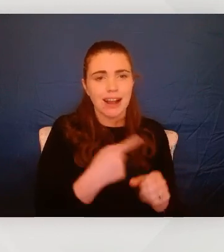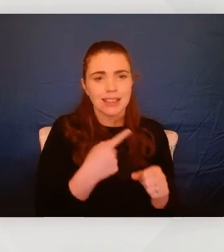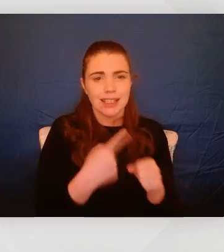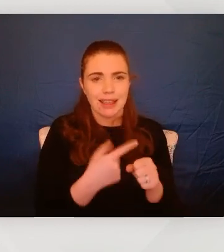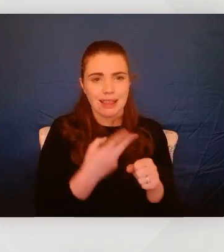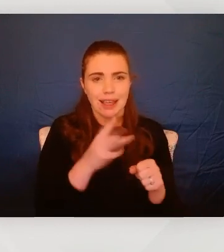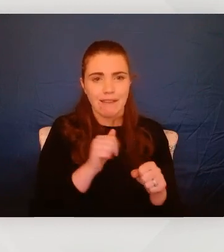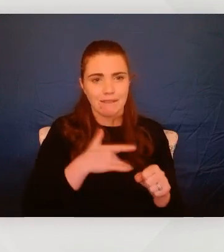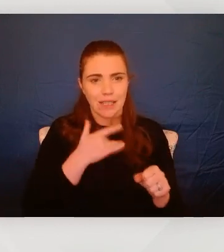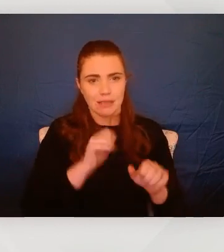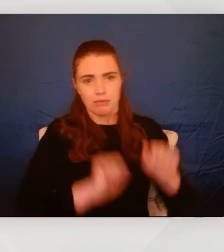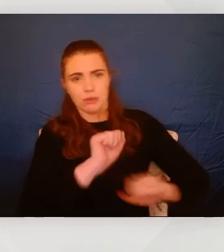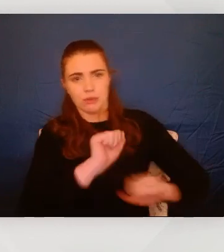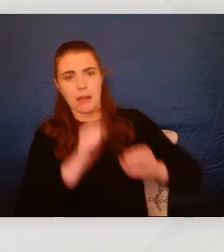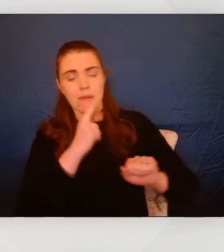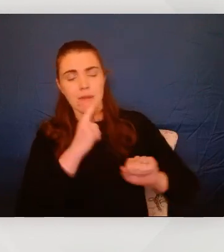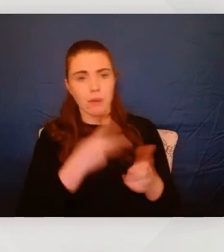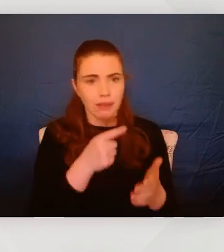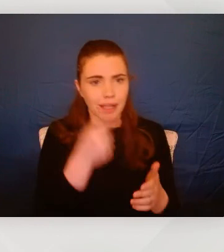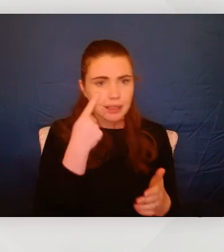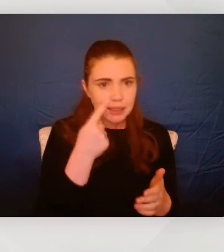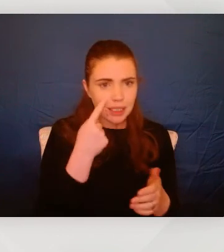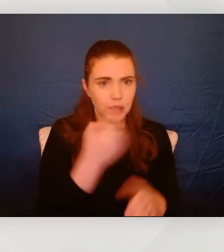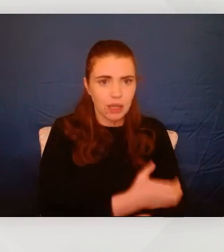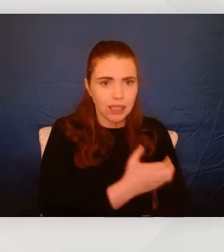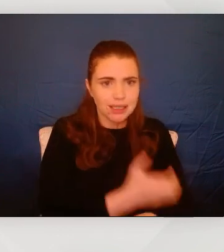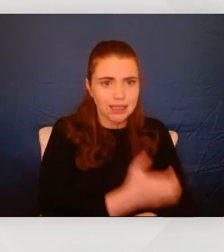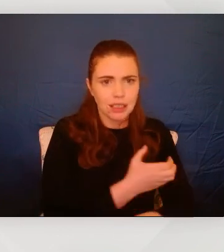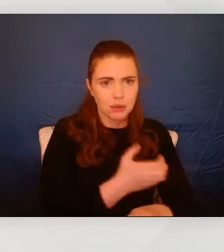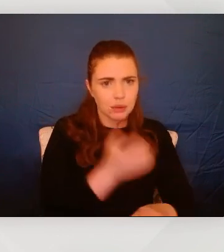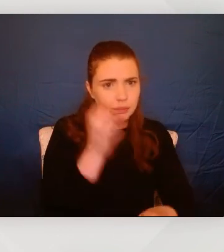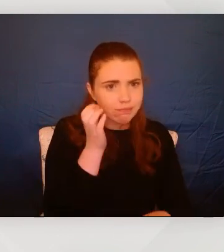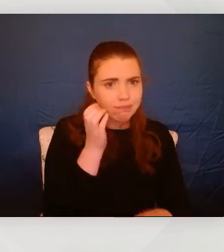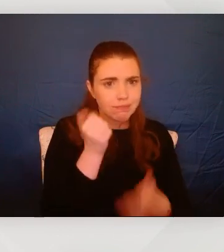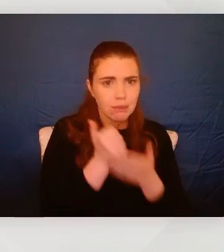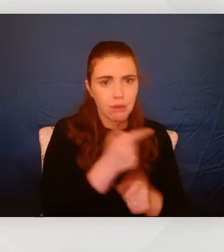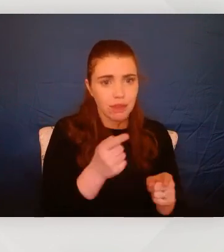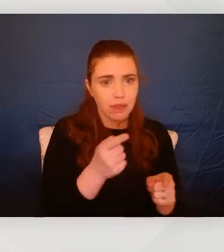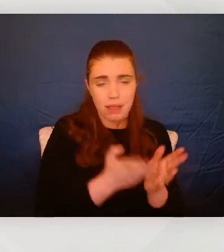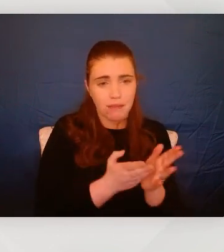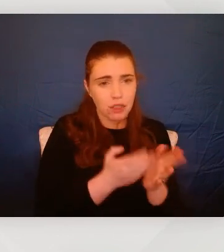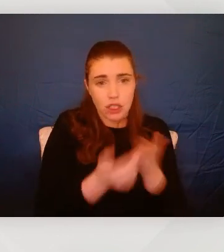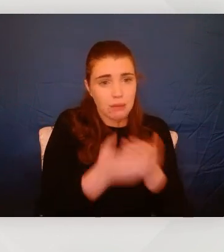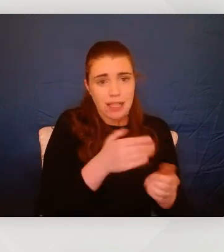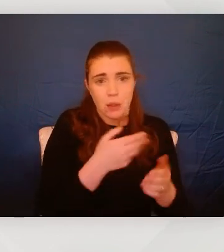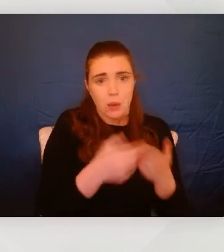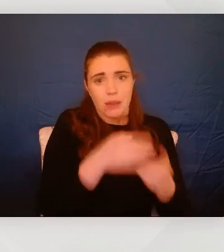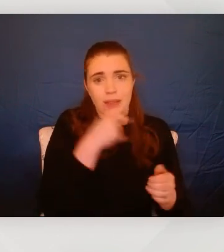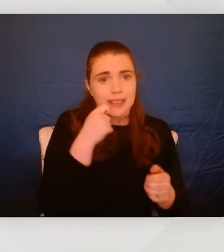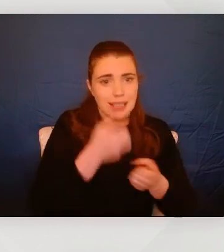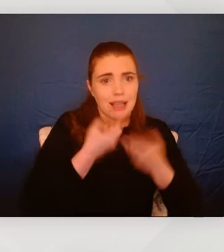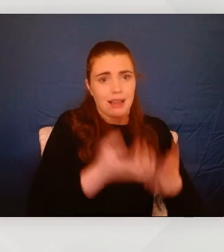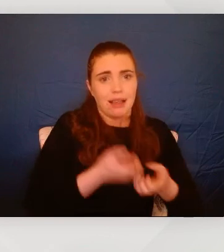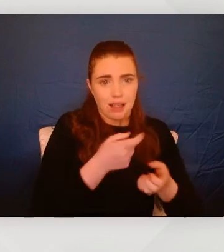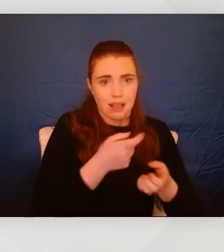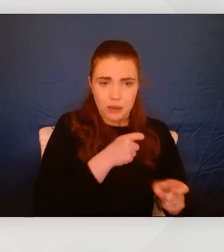they see that you stick with them, no matter what they throw at you, then it's similar to mentioned in every webinar so far. You